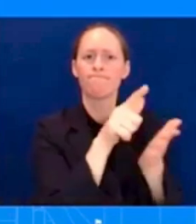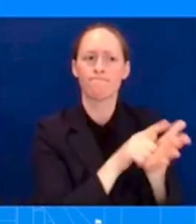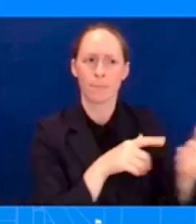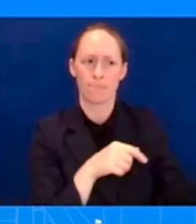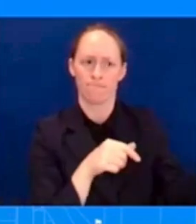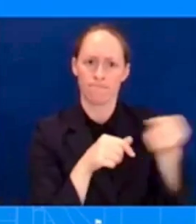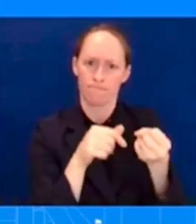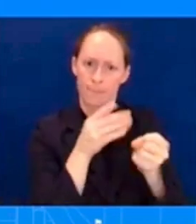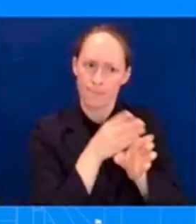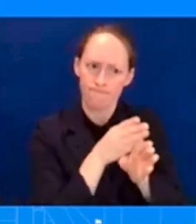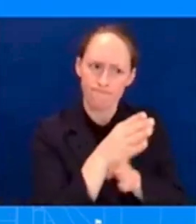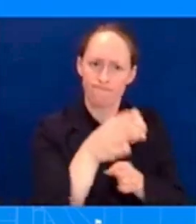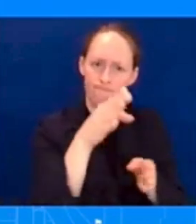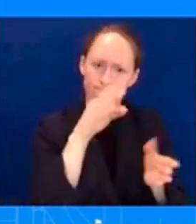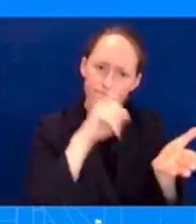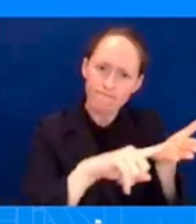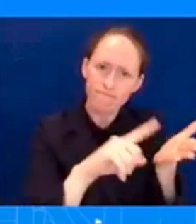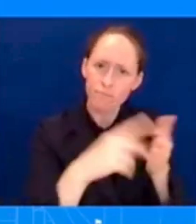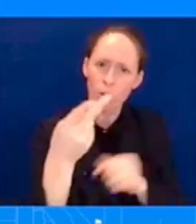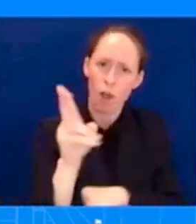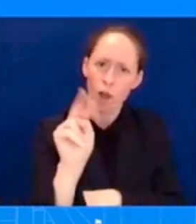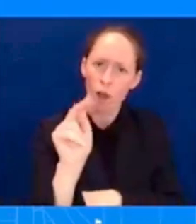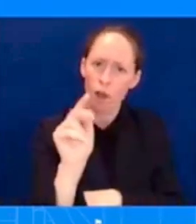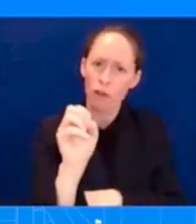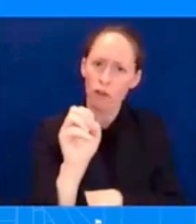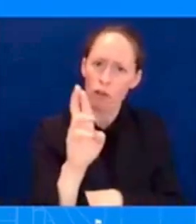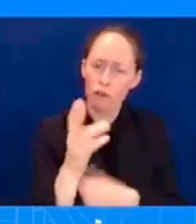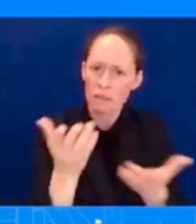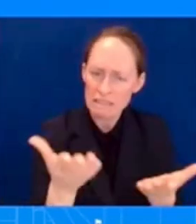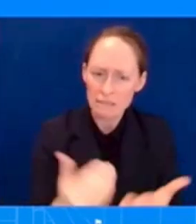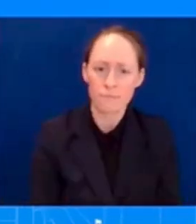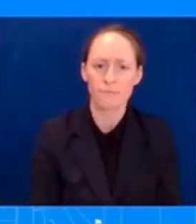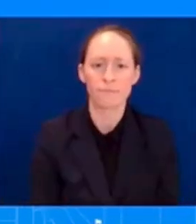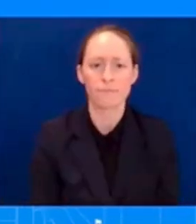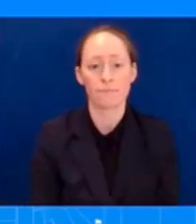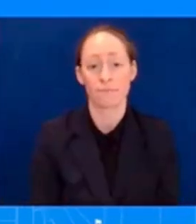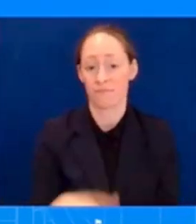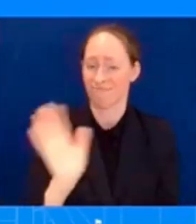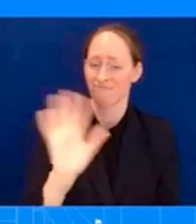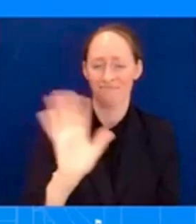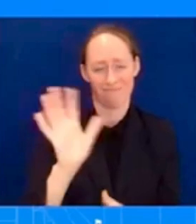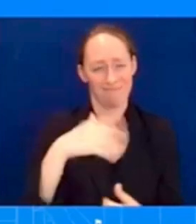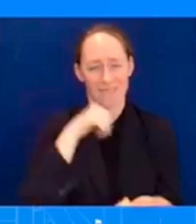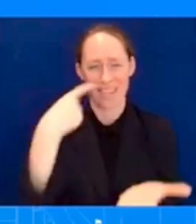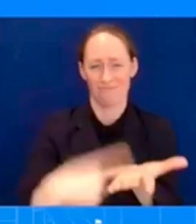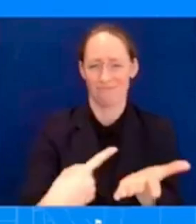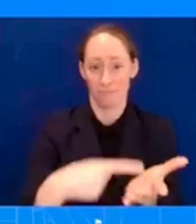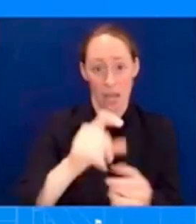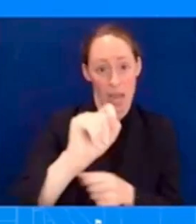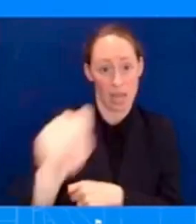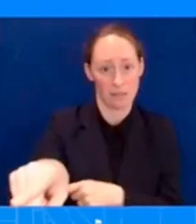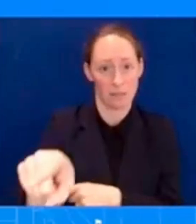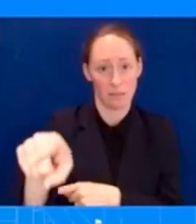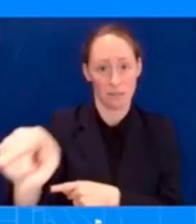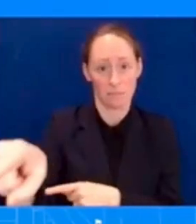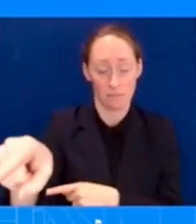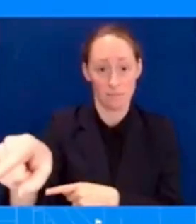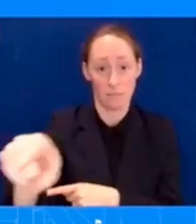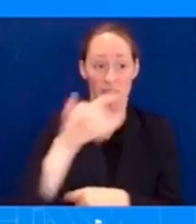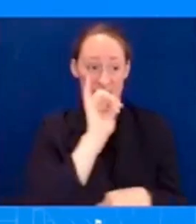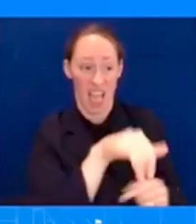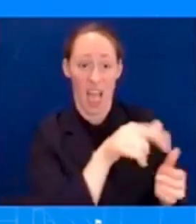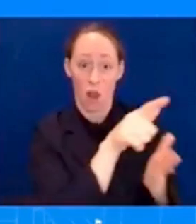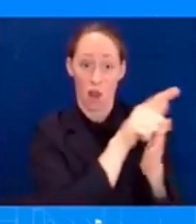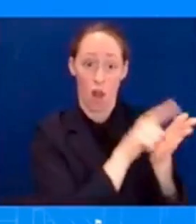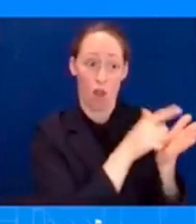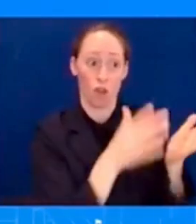Justice Department under leadership of a Trump-appointed U.S. attorney. As you all know, this is consistent with what the President has been saying for